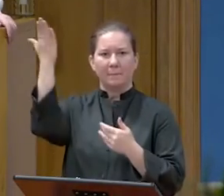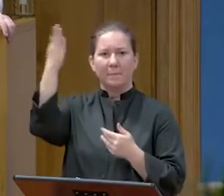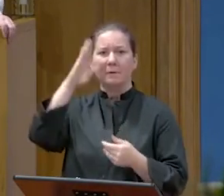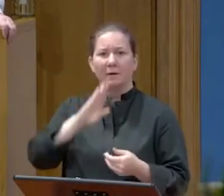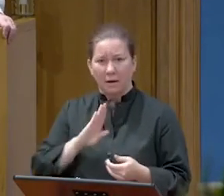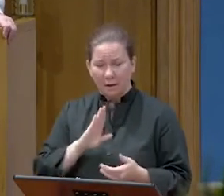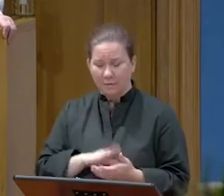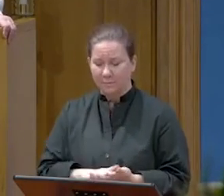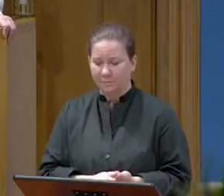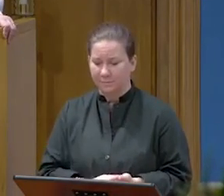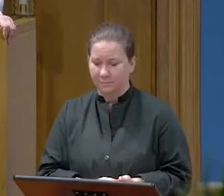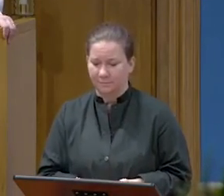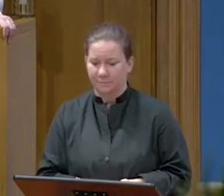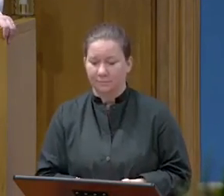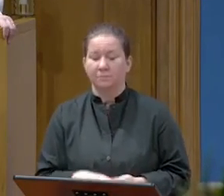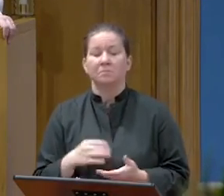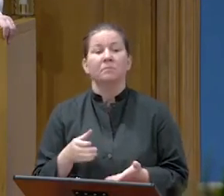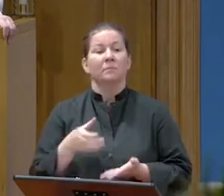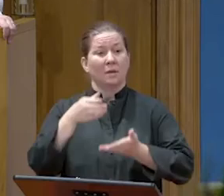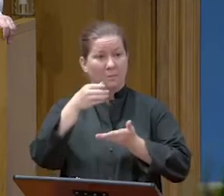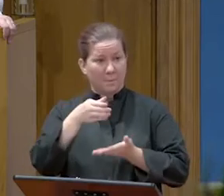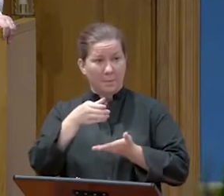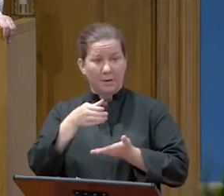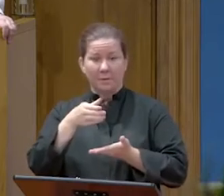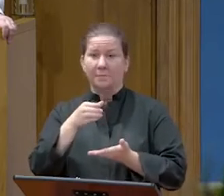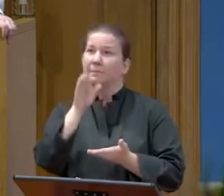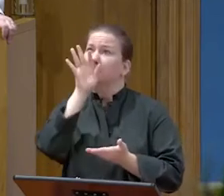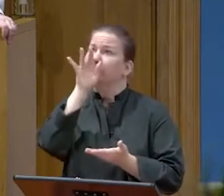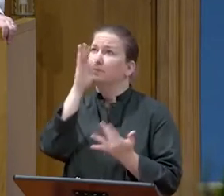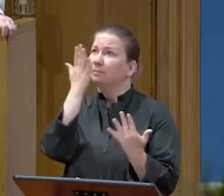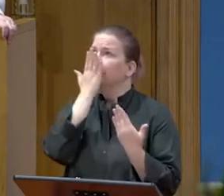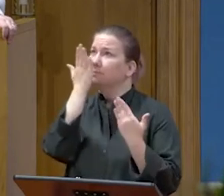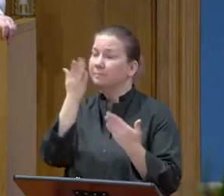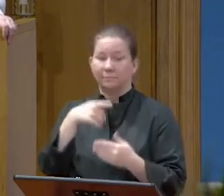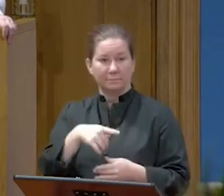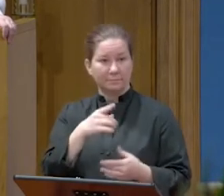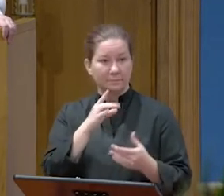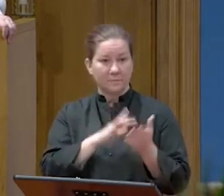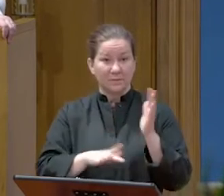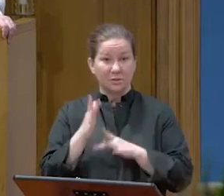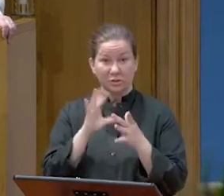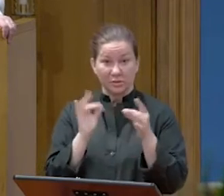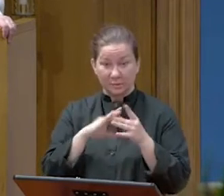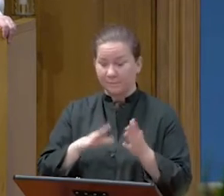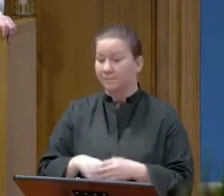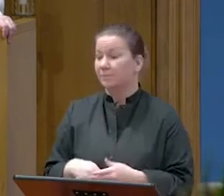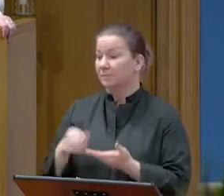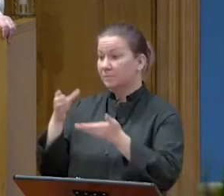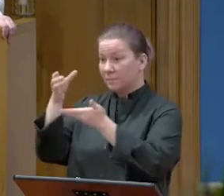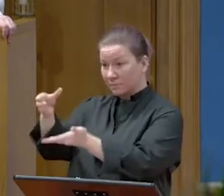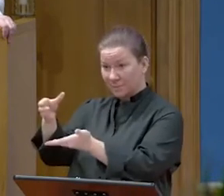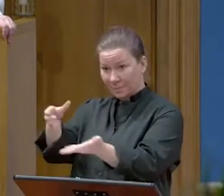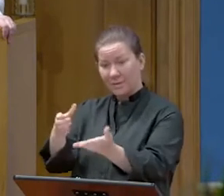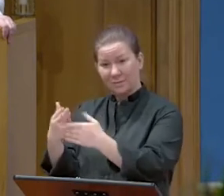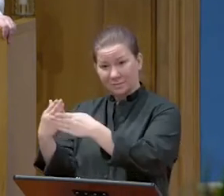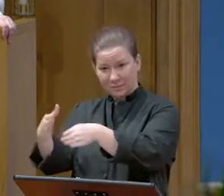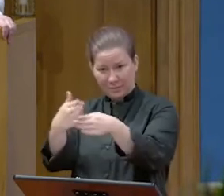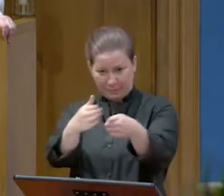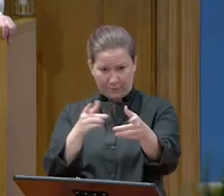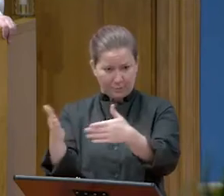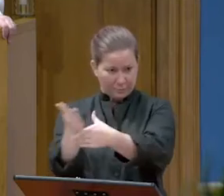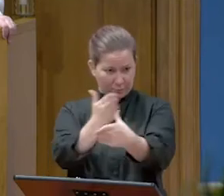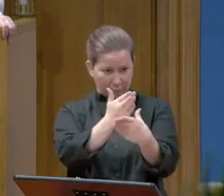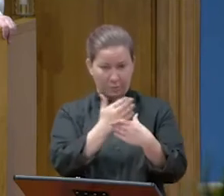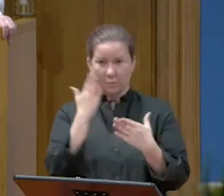and after giving thanks, he said, Take this and divide it amongst yourselves. For I tell you that from now